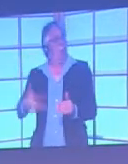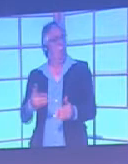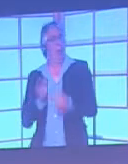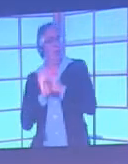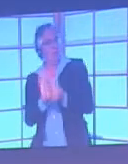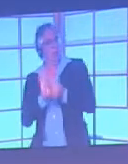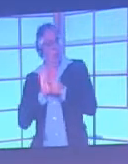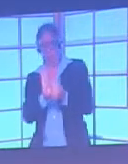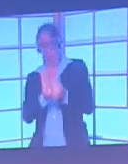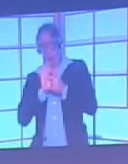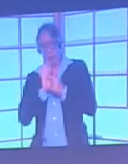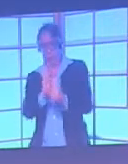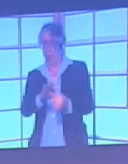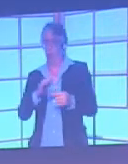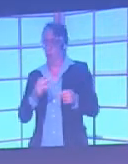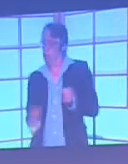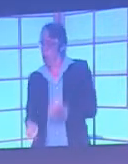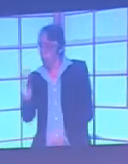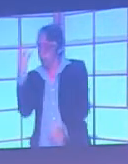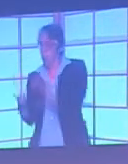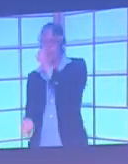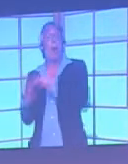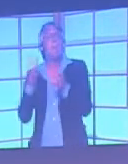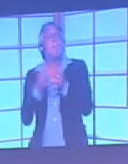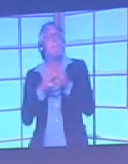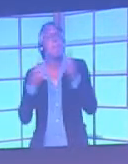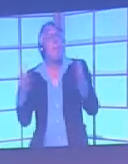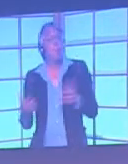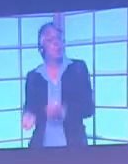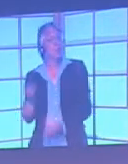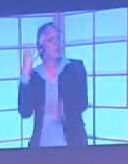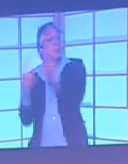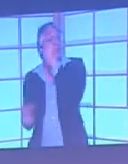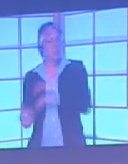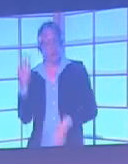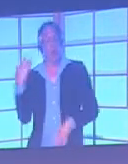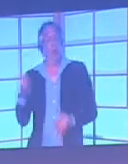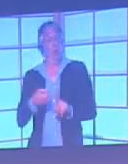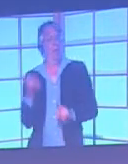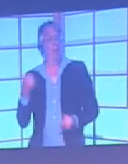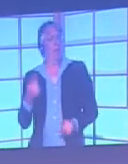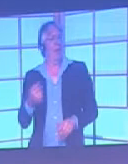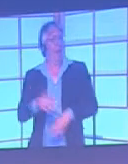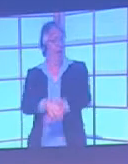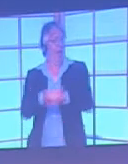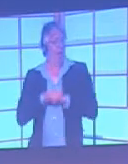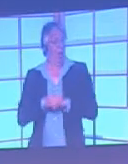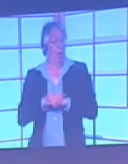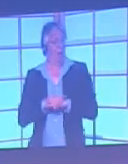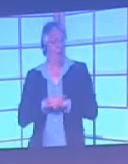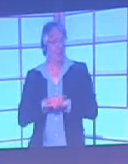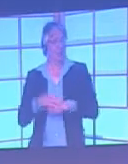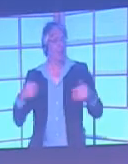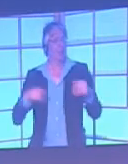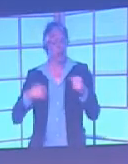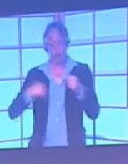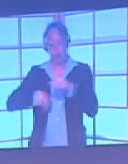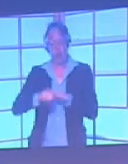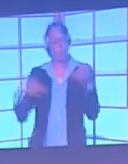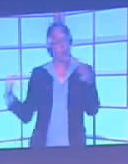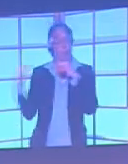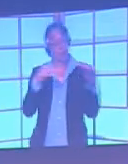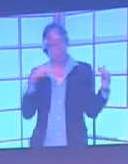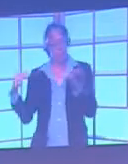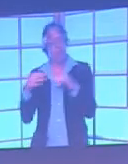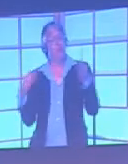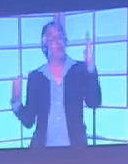the images I'm going to show you are from the Premier League on the 3rd of October, and they're from TV coverage, so some of the images might not be